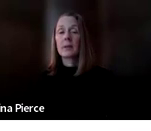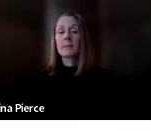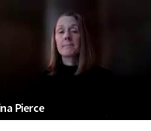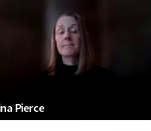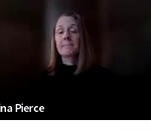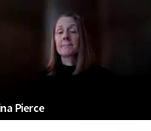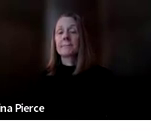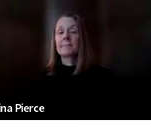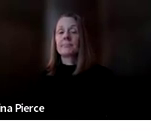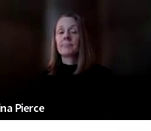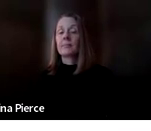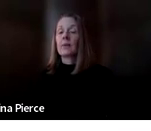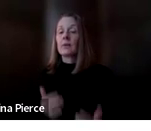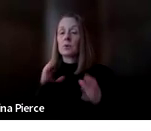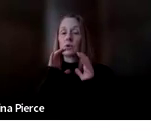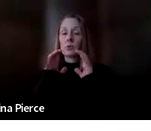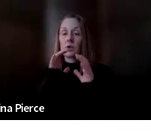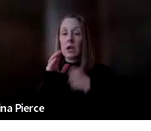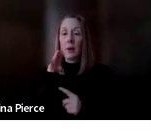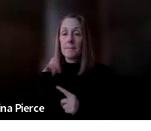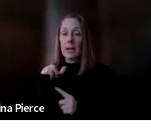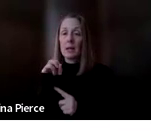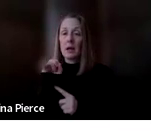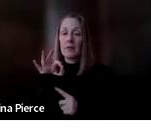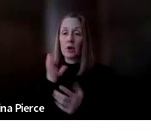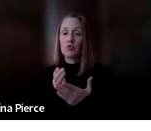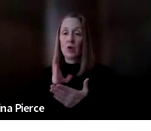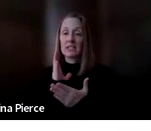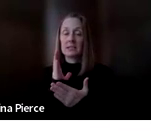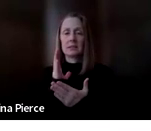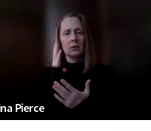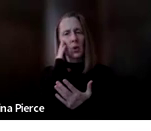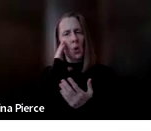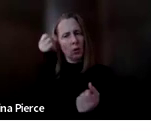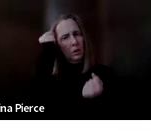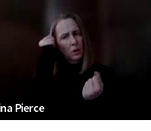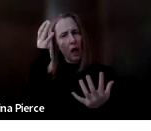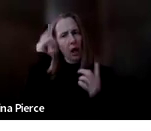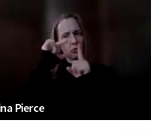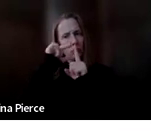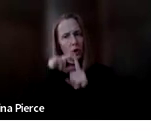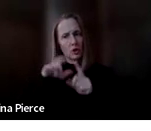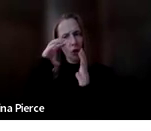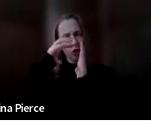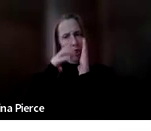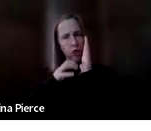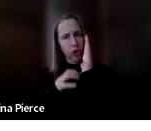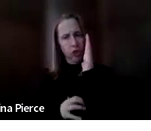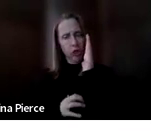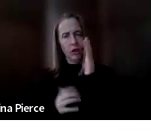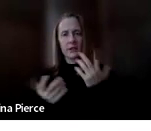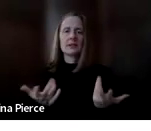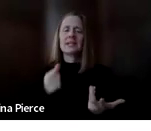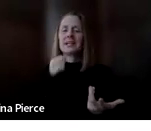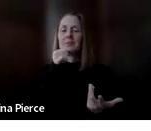That leads me to talk about the communication bill of rights. I apologize. I know this is a lot of words on one slide and I'm not going